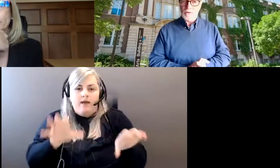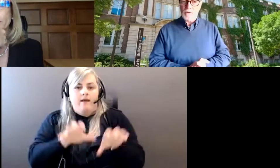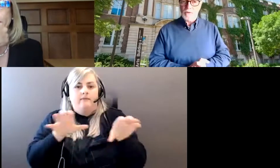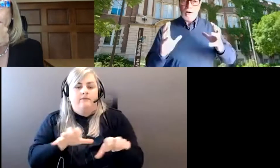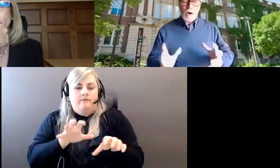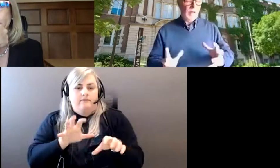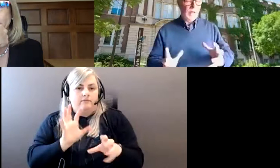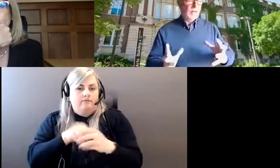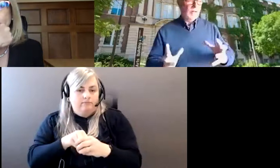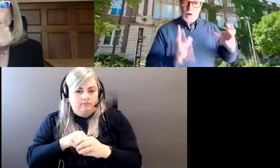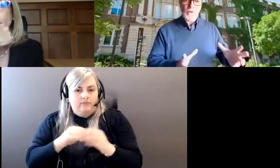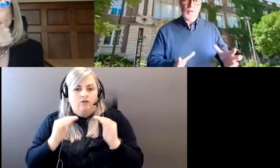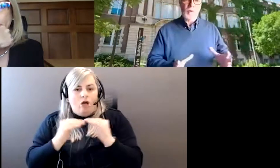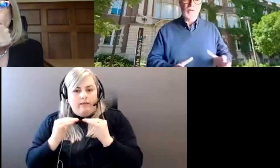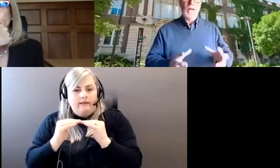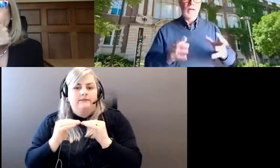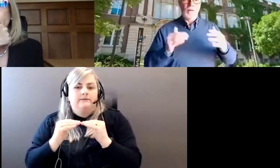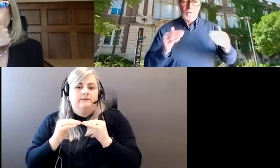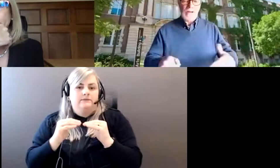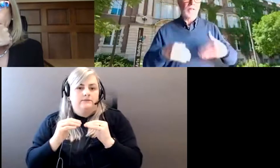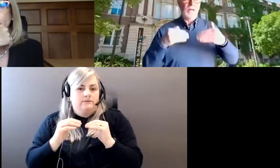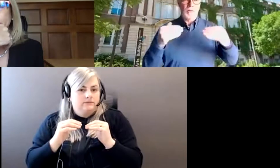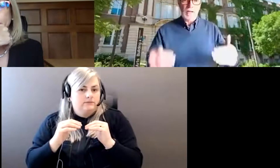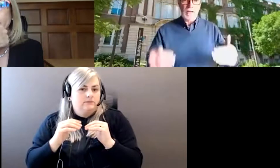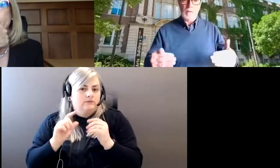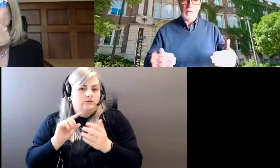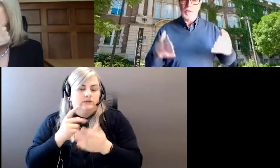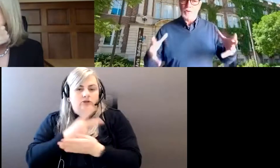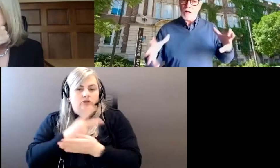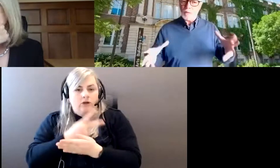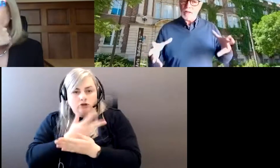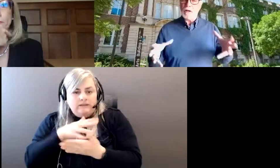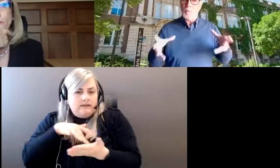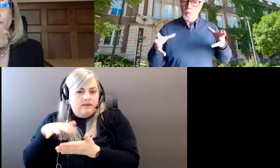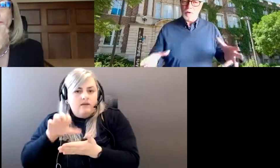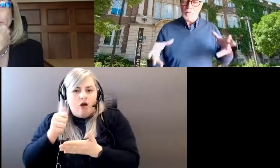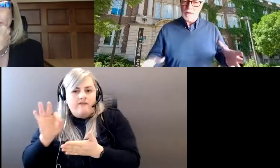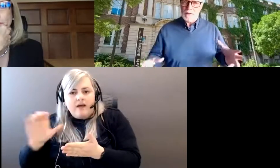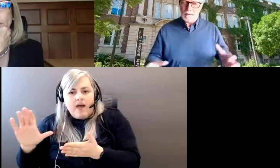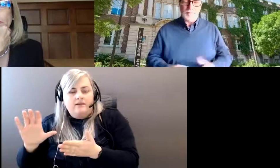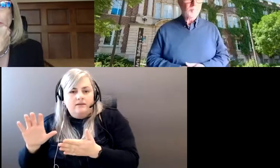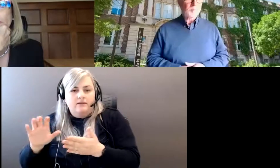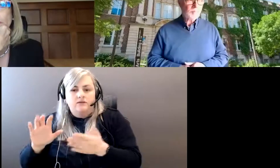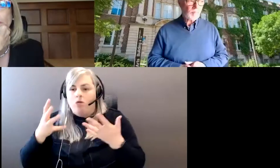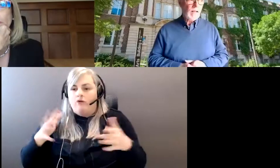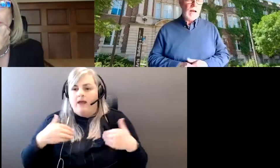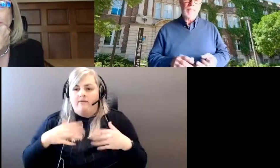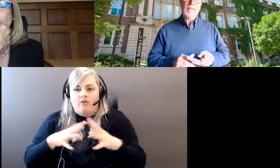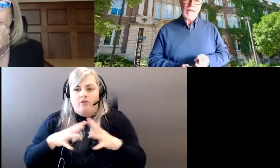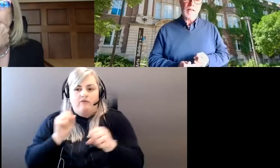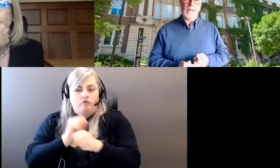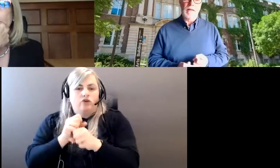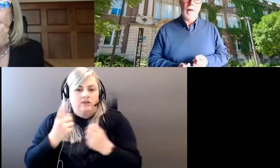colleagues and graduate students in other faculties and other disciplines. there's already a lot of work being done. Uh,